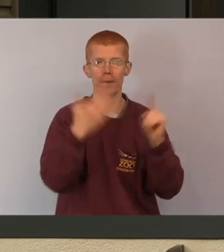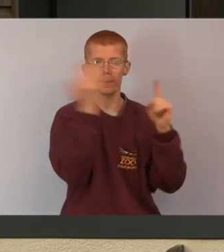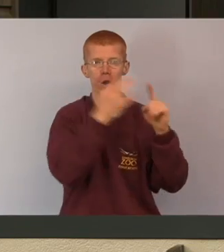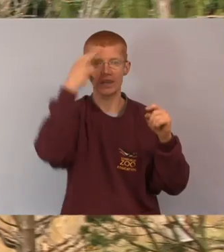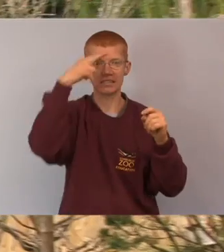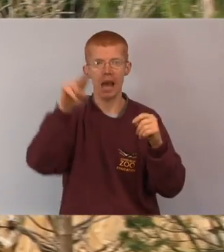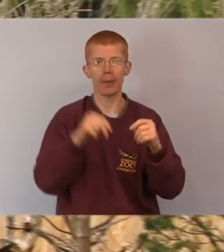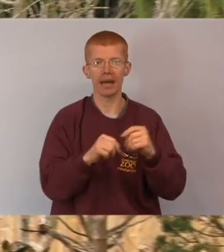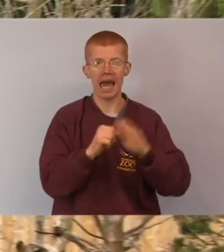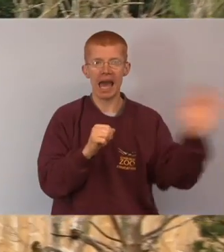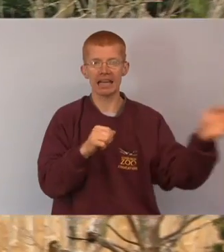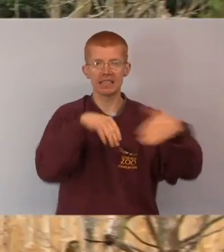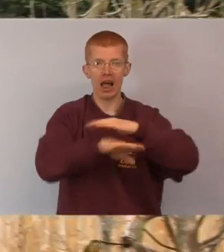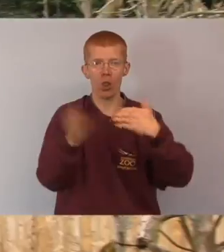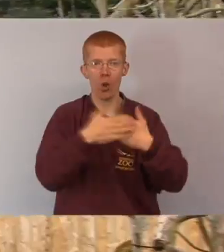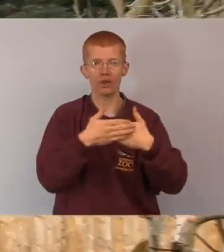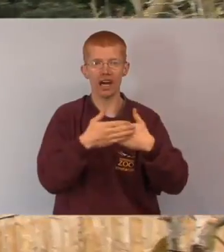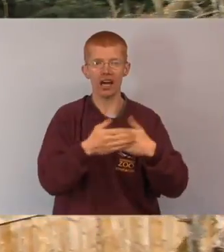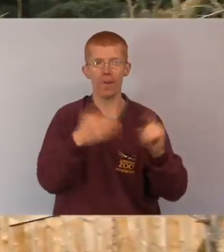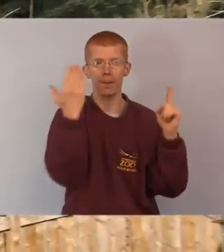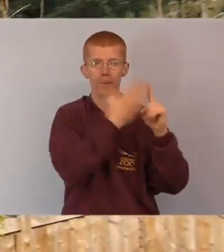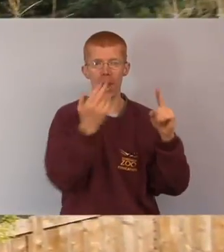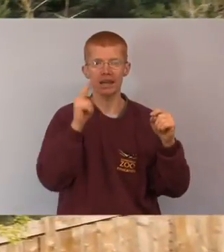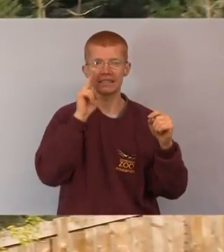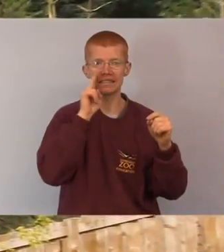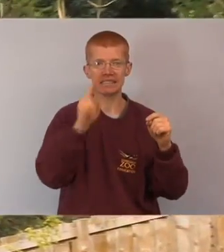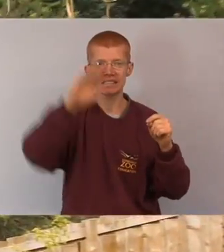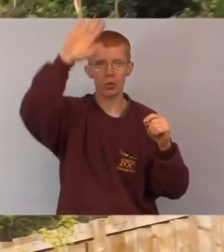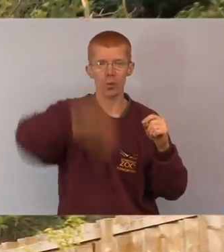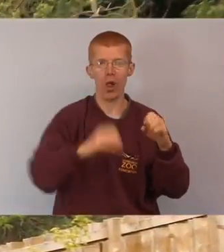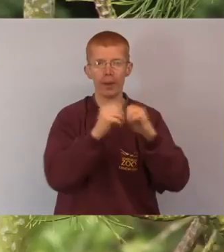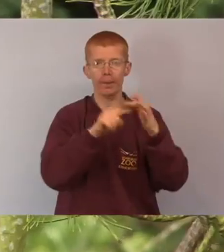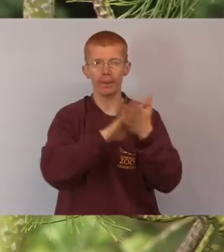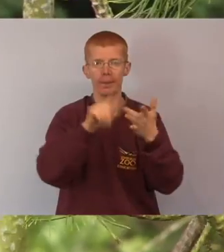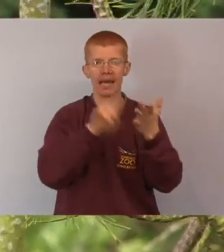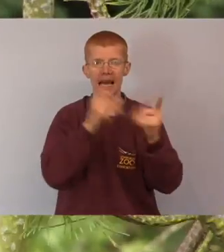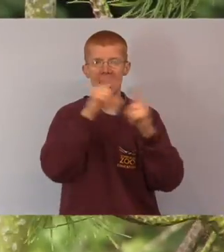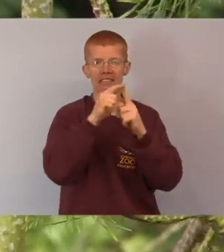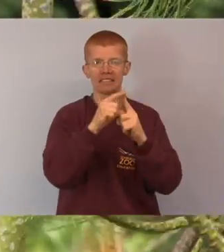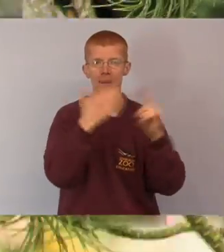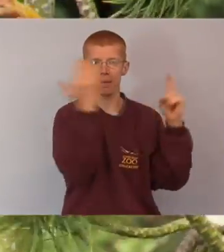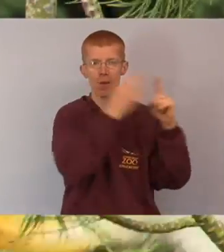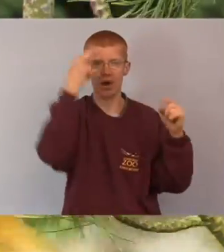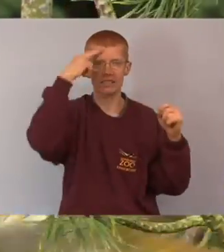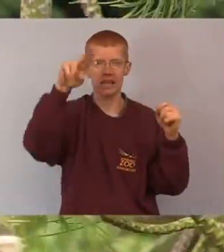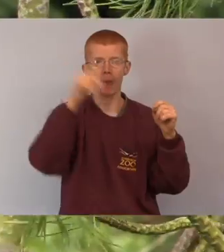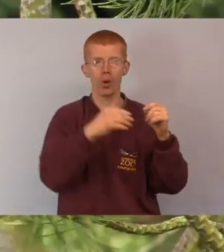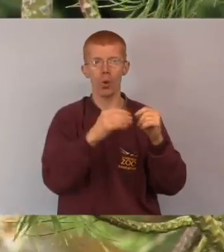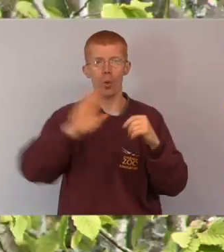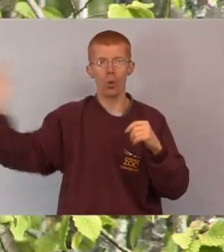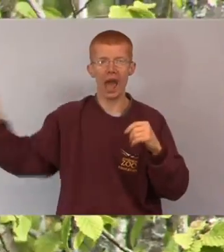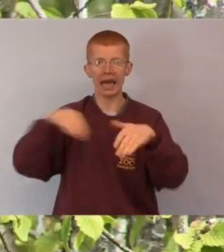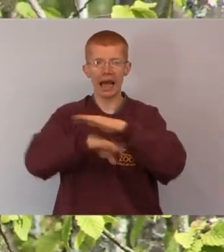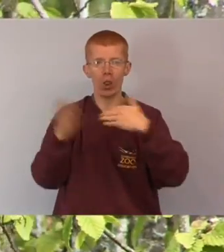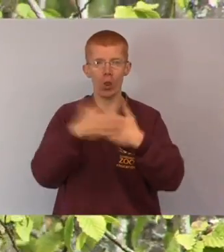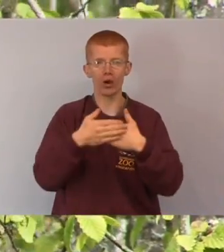and then beyond that fence there you can see the west enclosure, which is entirely separate, and each of these has a mixed community